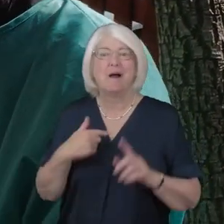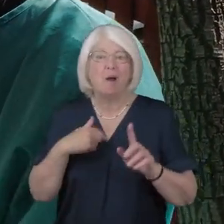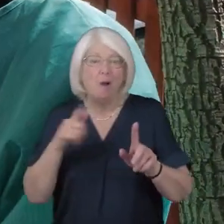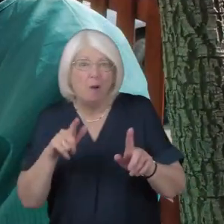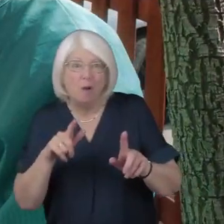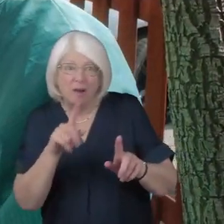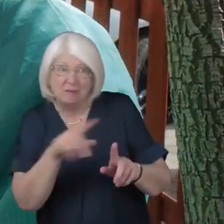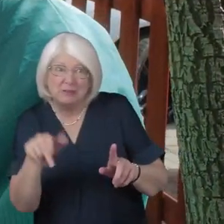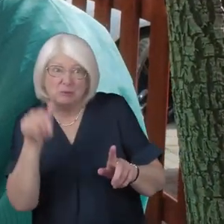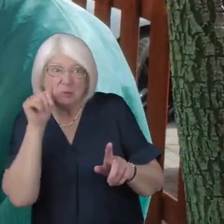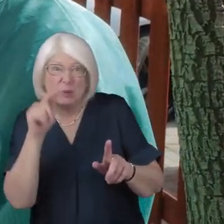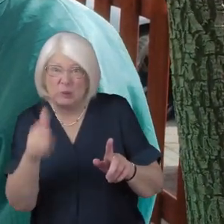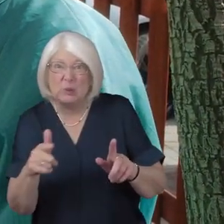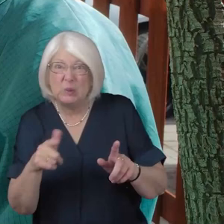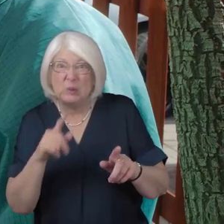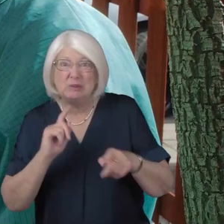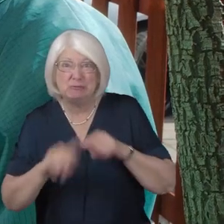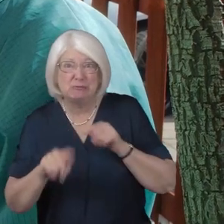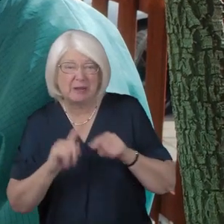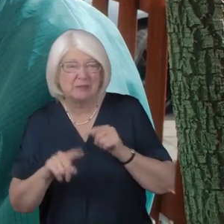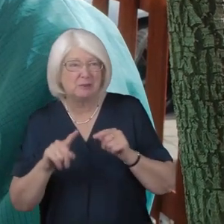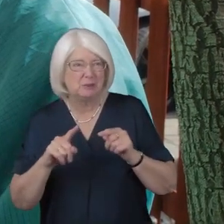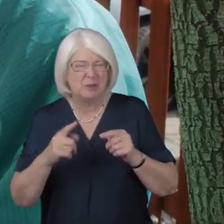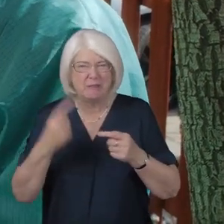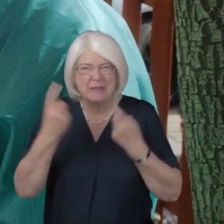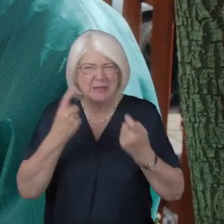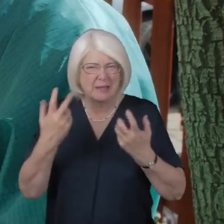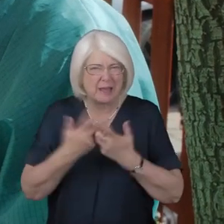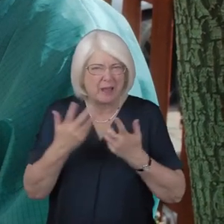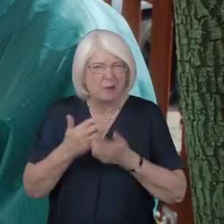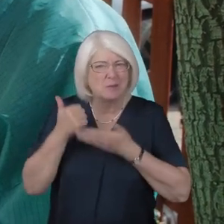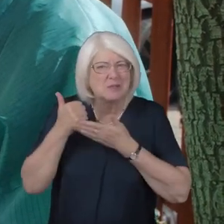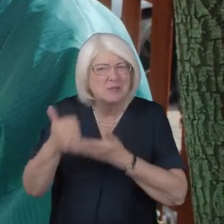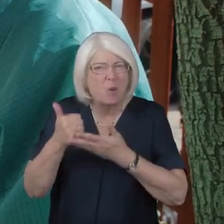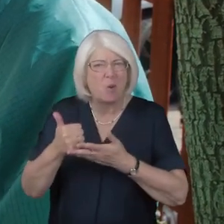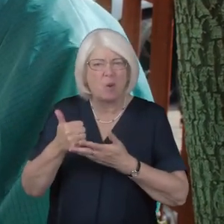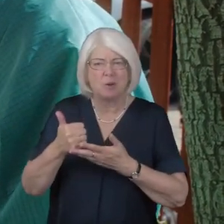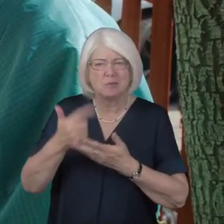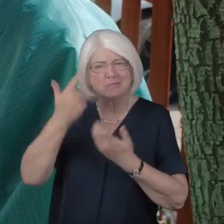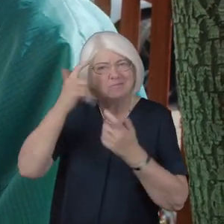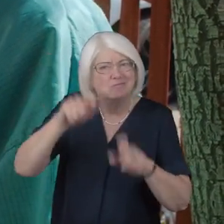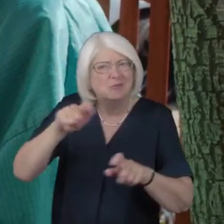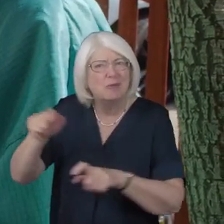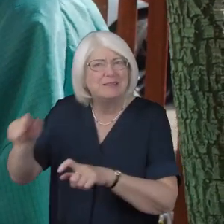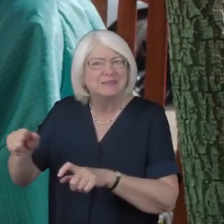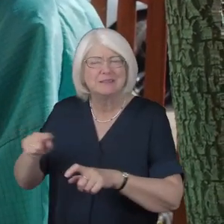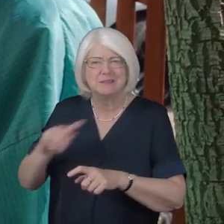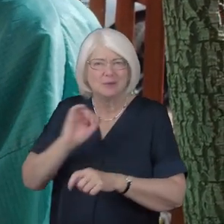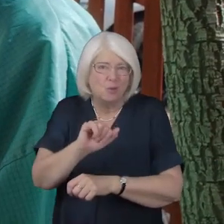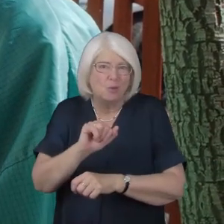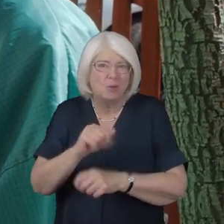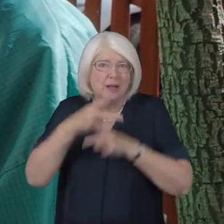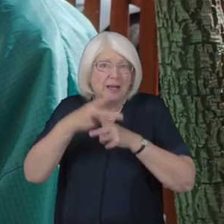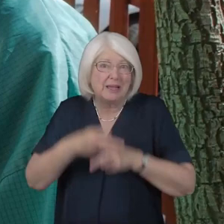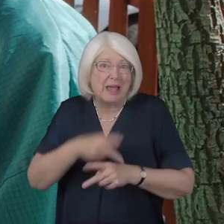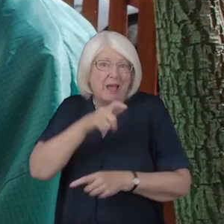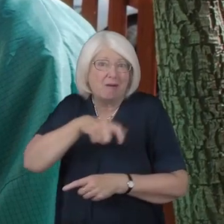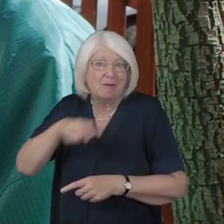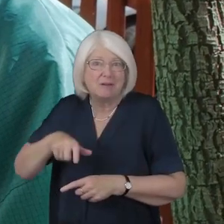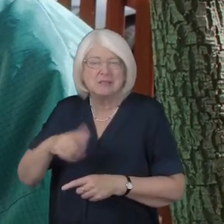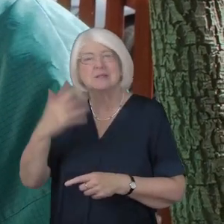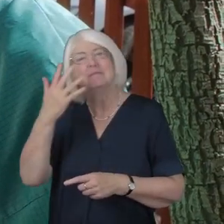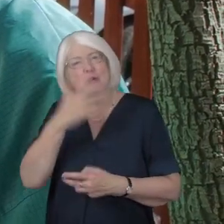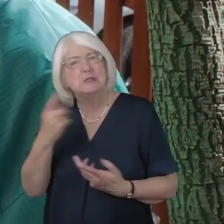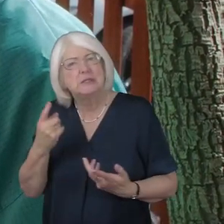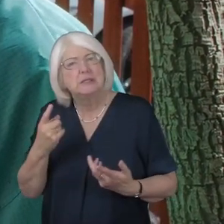as you know we're trying to think about ways that we can support the residents and your carers spiritually